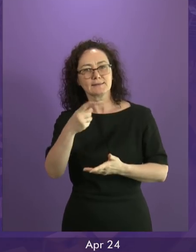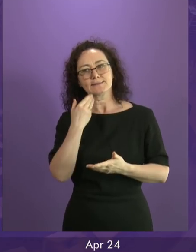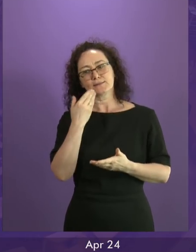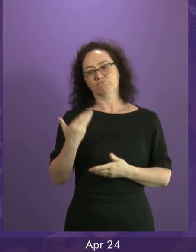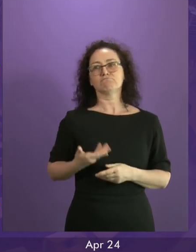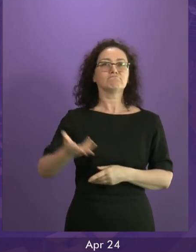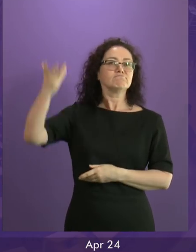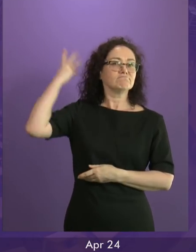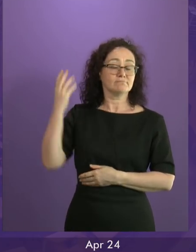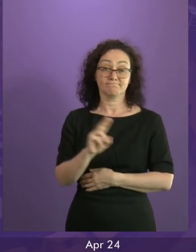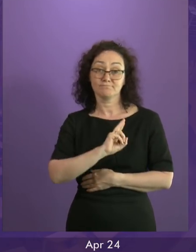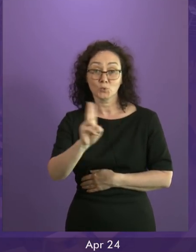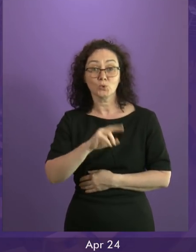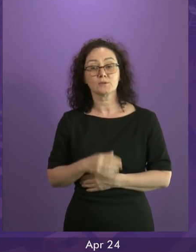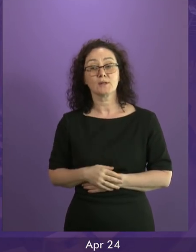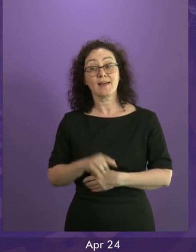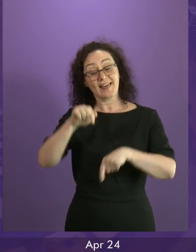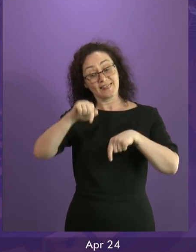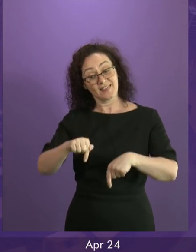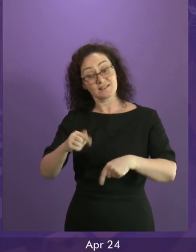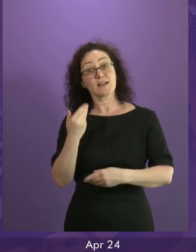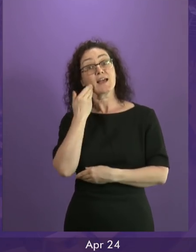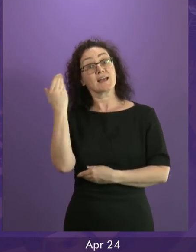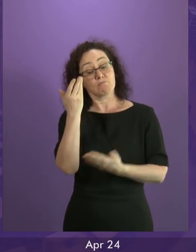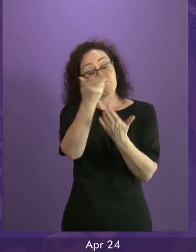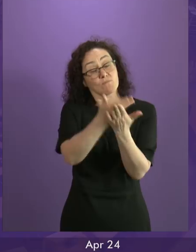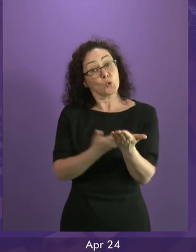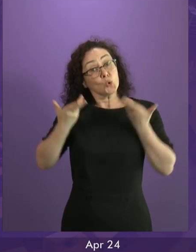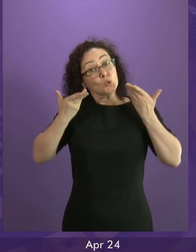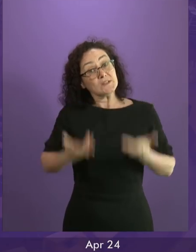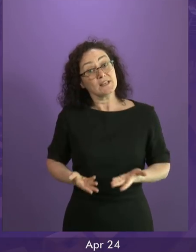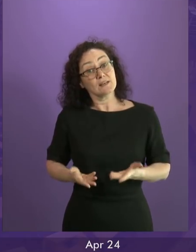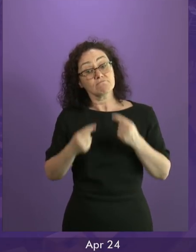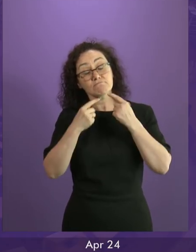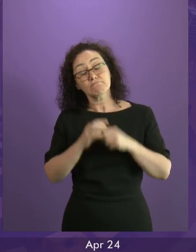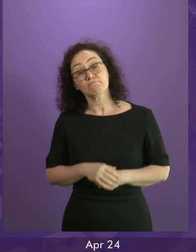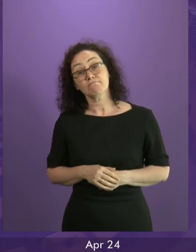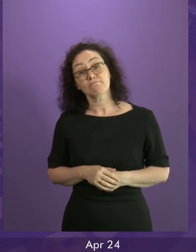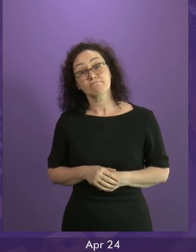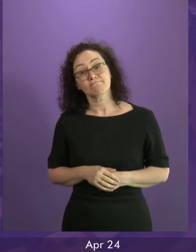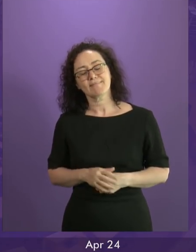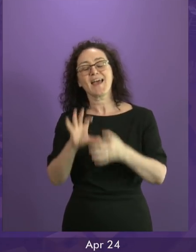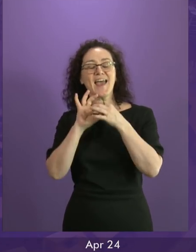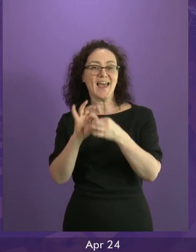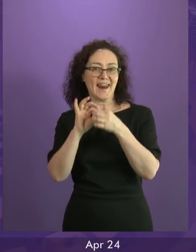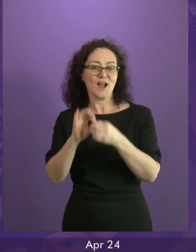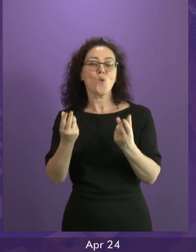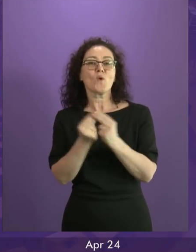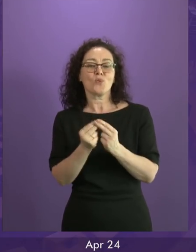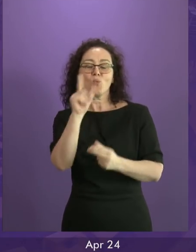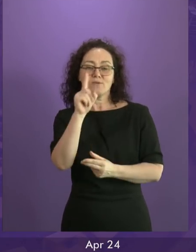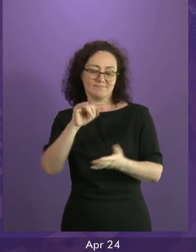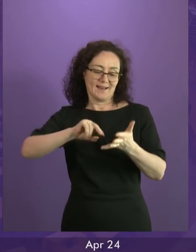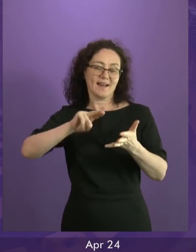referendum. But the timing of this statement has everything to do with the First Minister's party conference taking